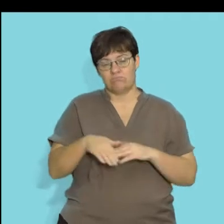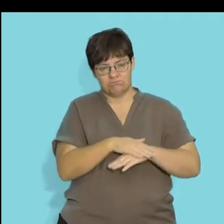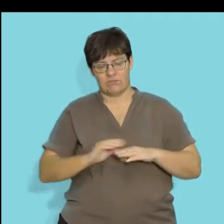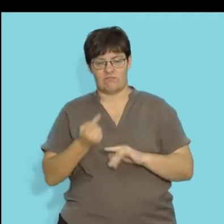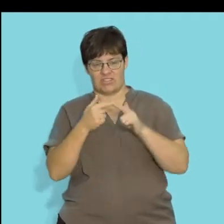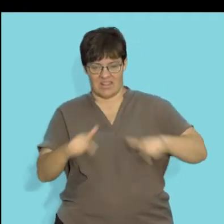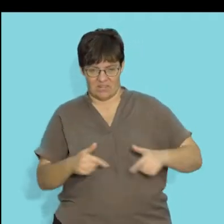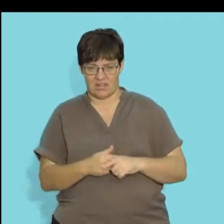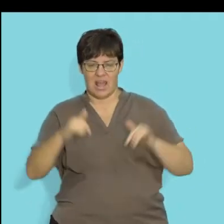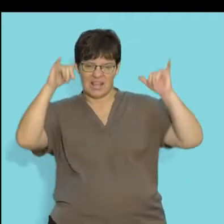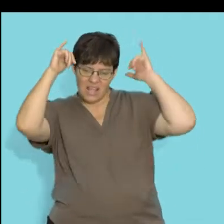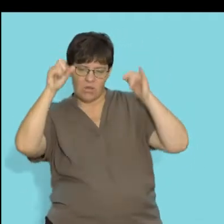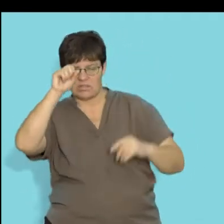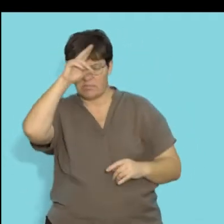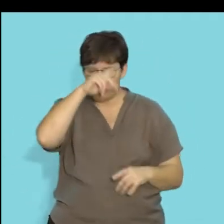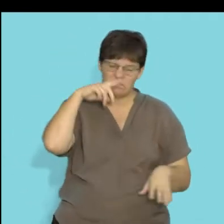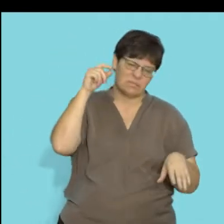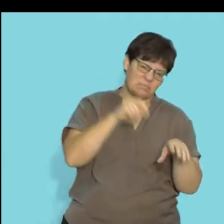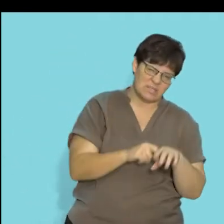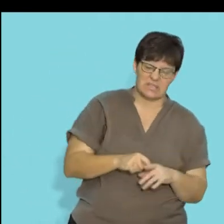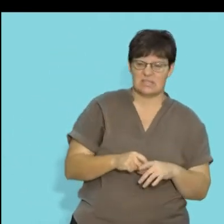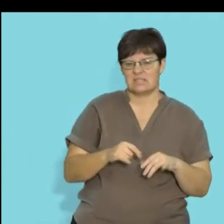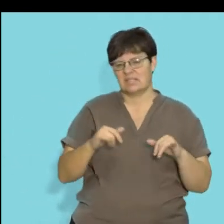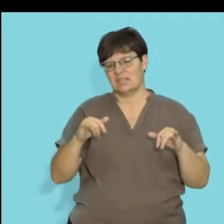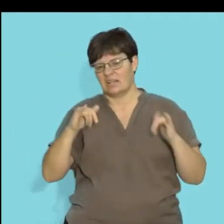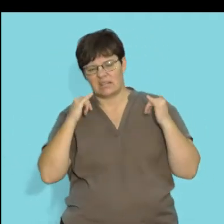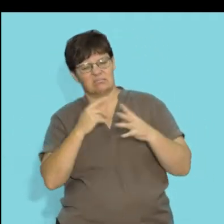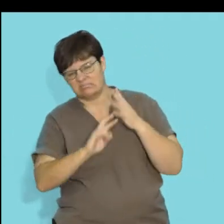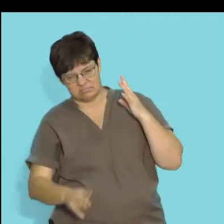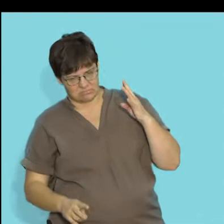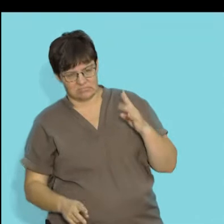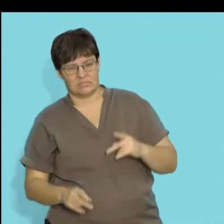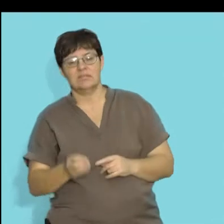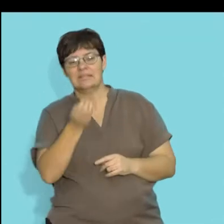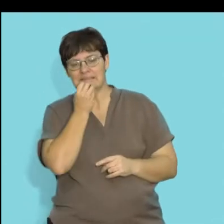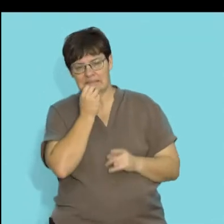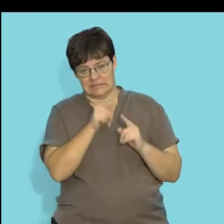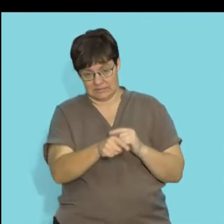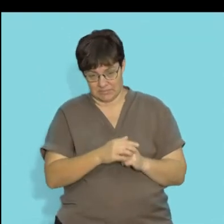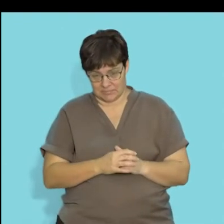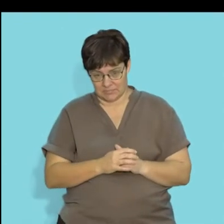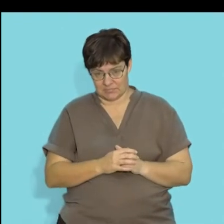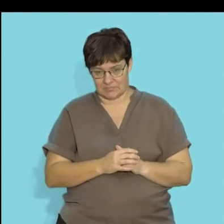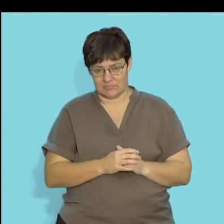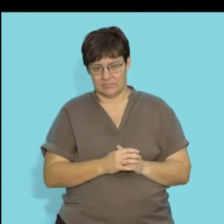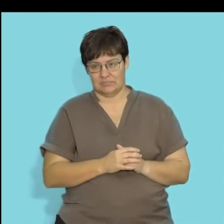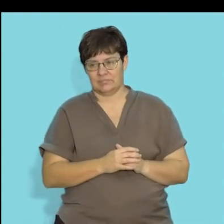consumers. Cows, spring bucks, bees, and cattle are a large group of herbivores.